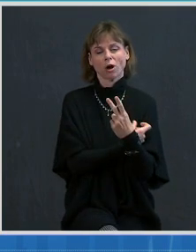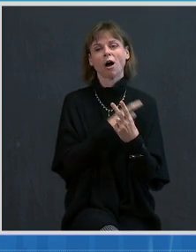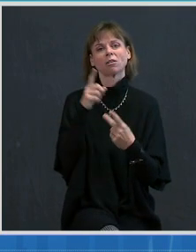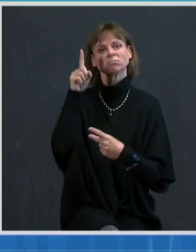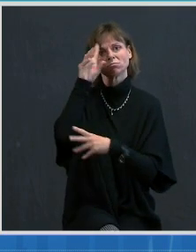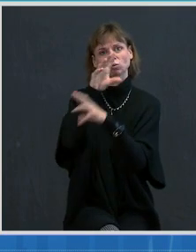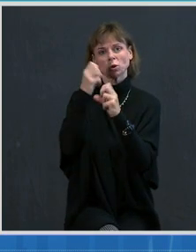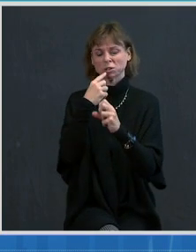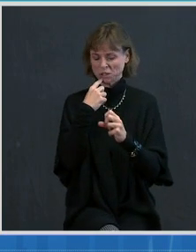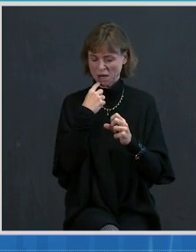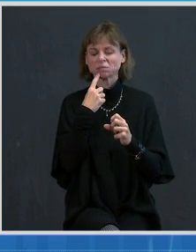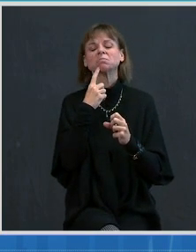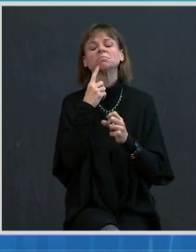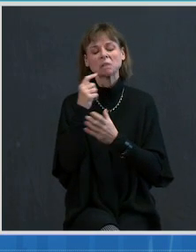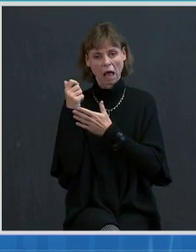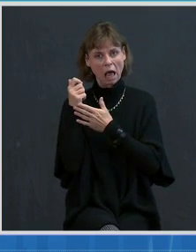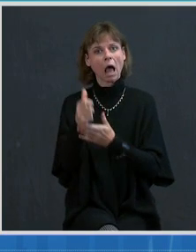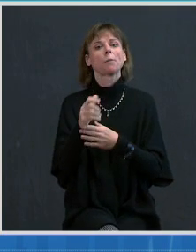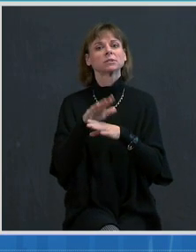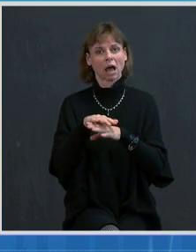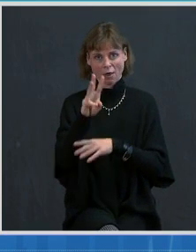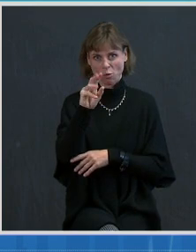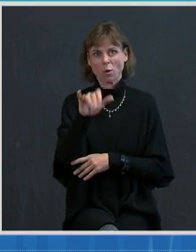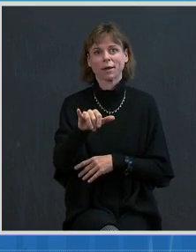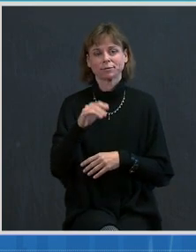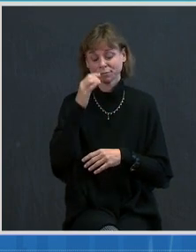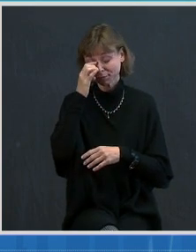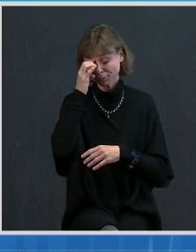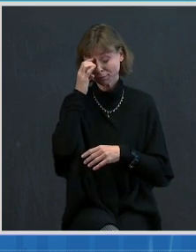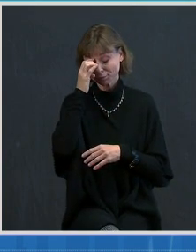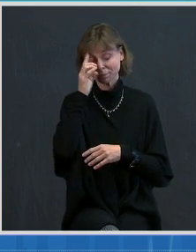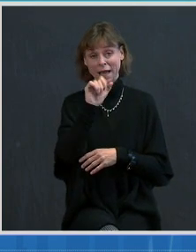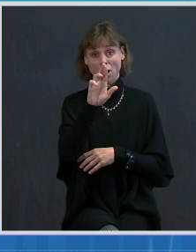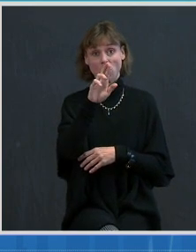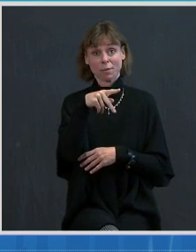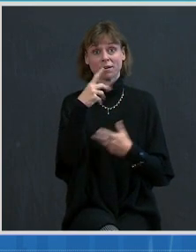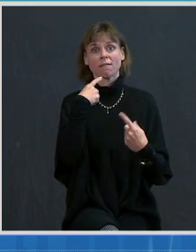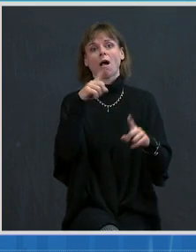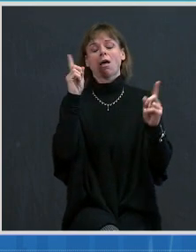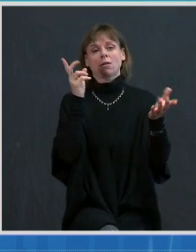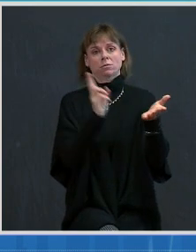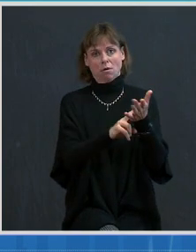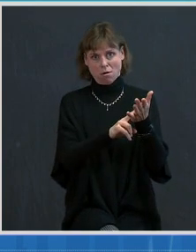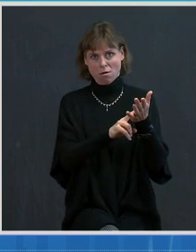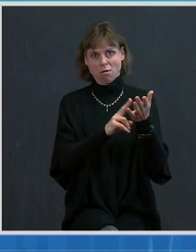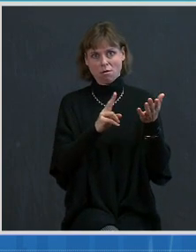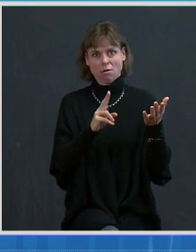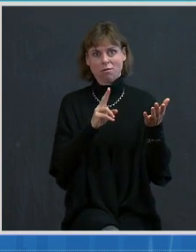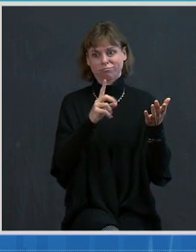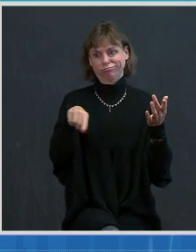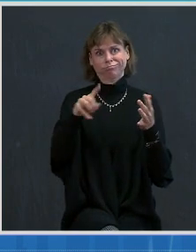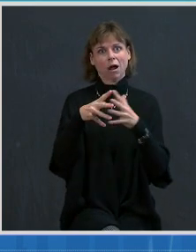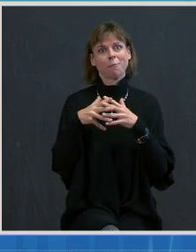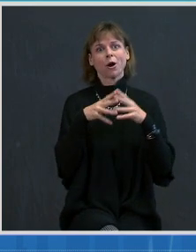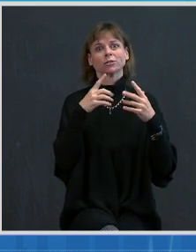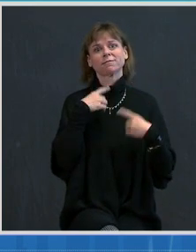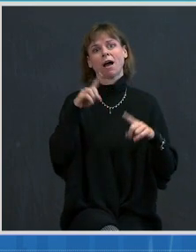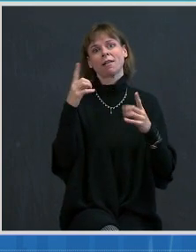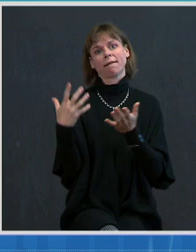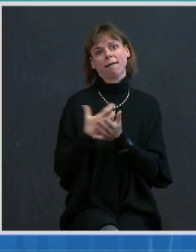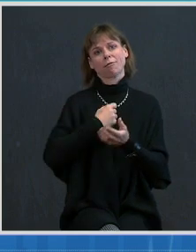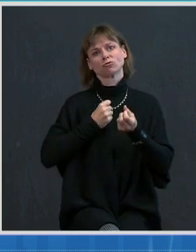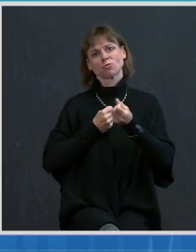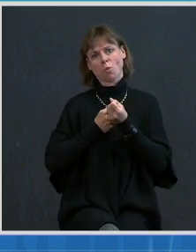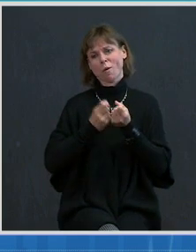With the American Recovery Act signed into law last week, Americans will finally get the support they need, most immediately in the form of